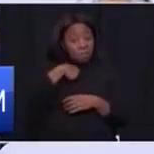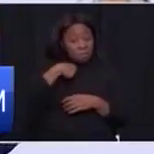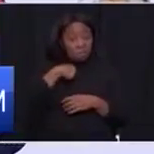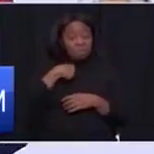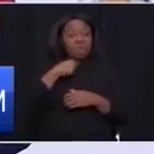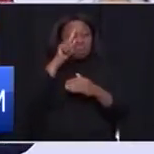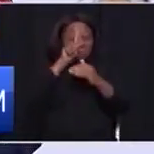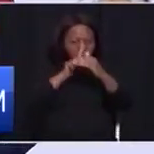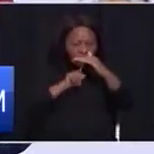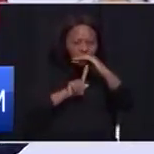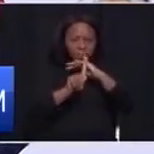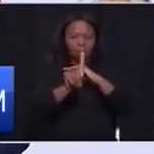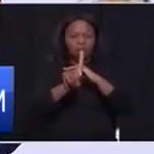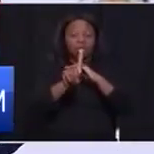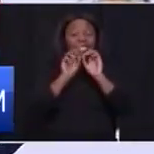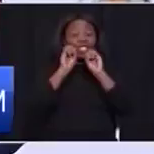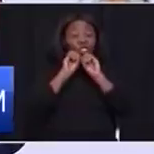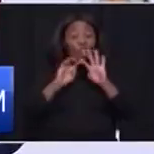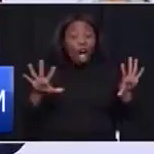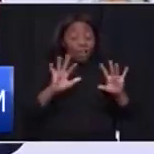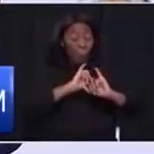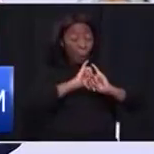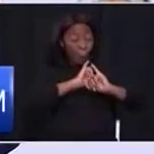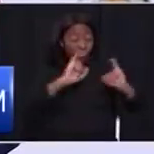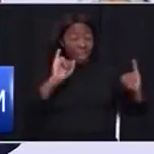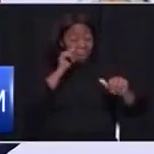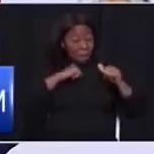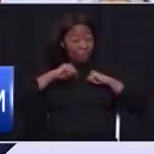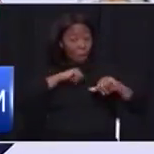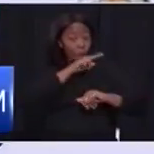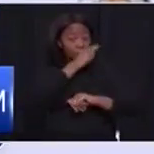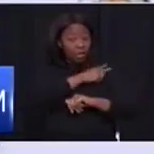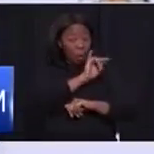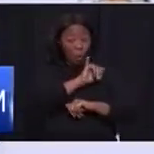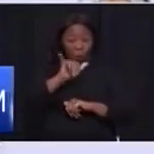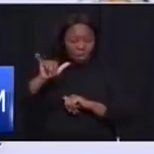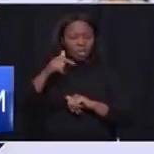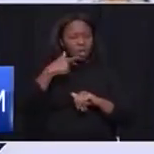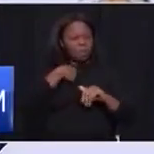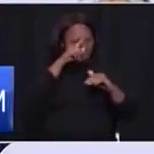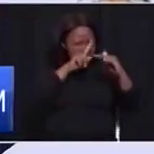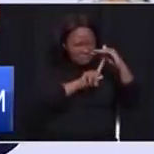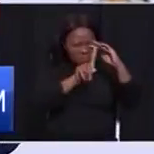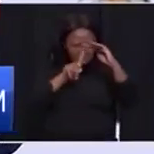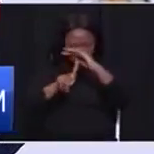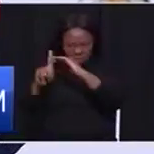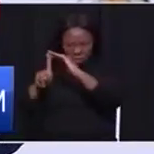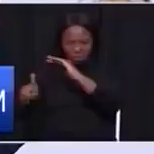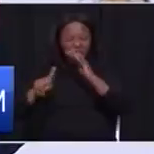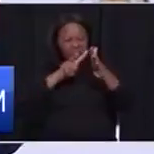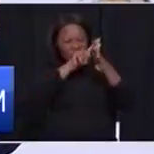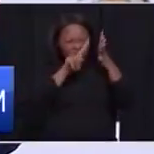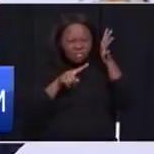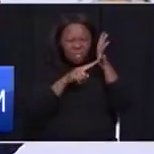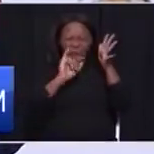starting with the five worst performing hospitals that I'm going to mention today. The five worst